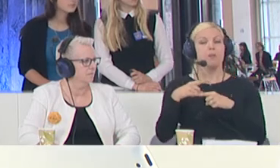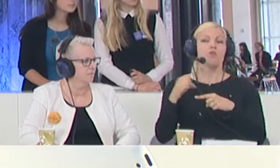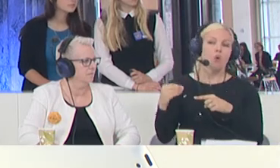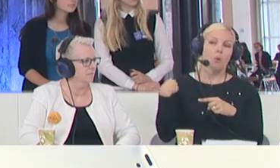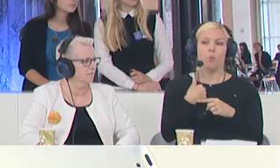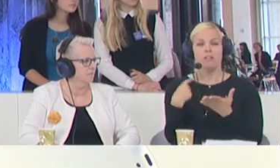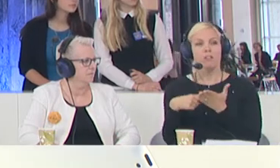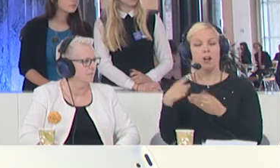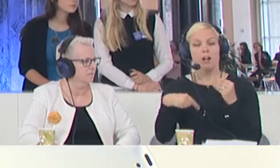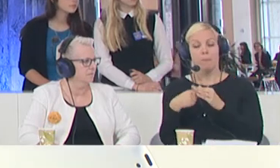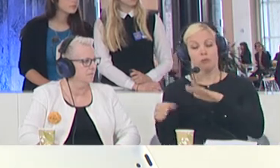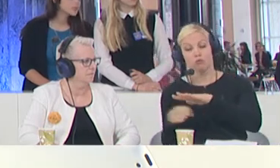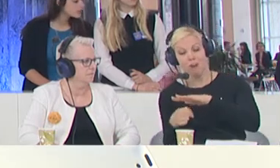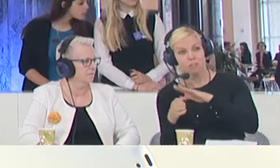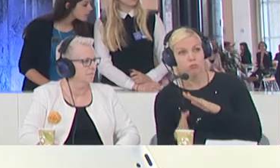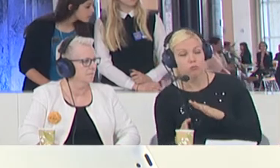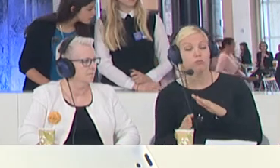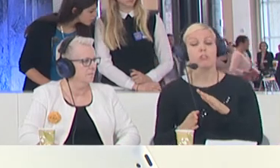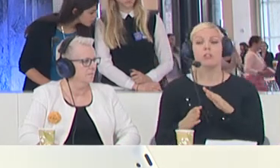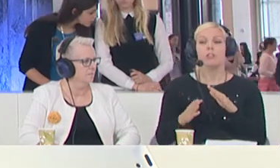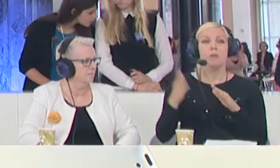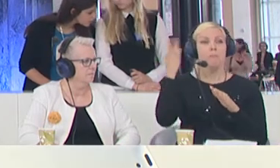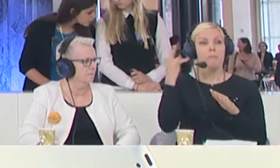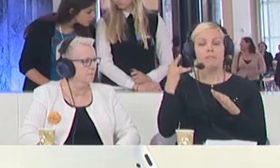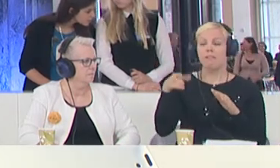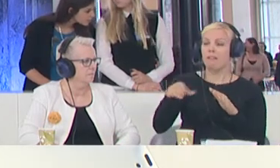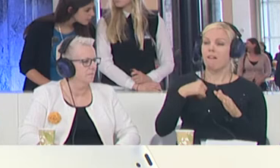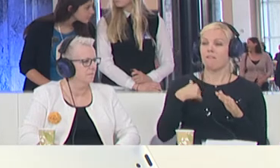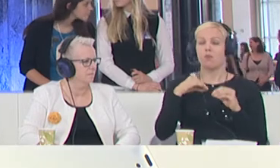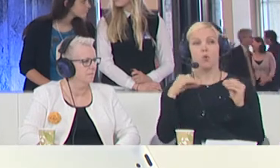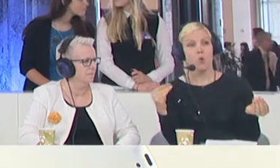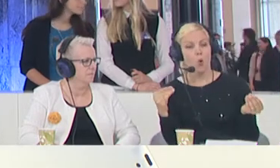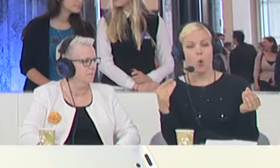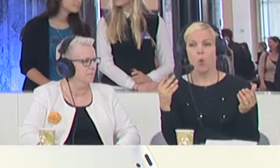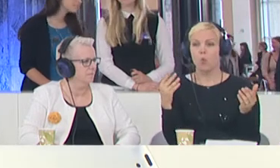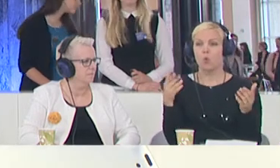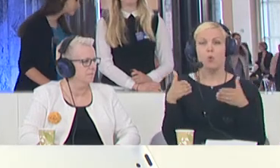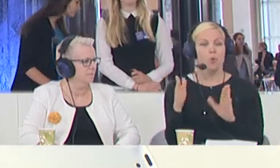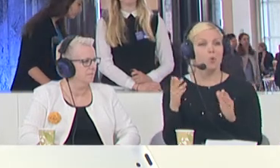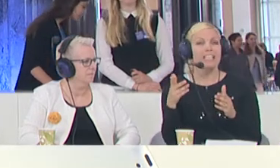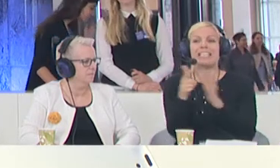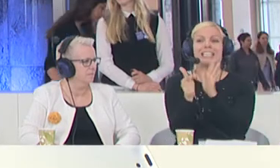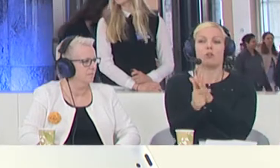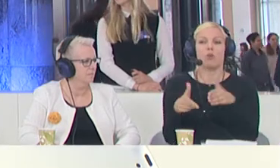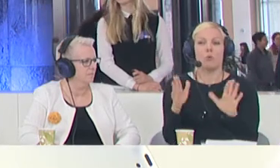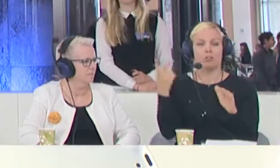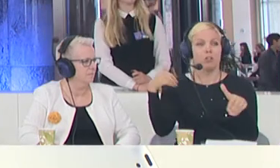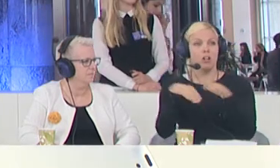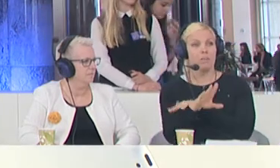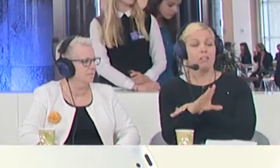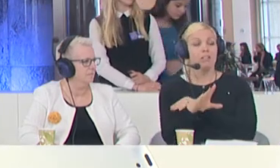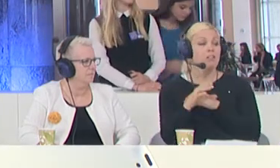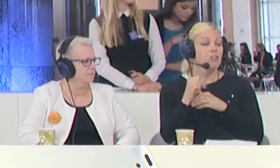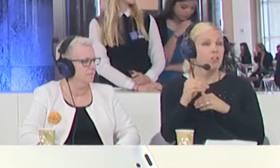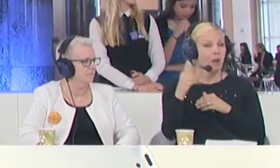enter into the EU to seek asylum. And to, I think that was one of the most shameful conclusions in the council, when they said, we're going to out